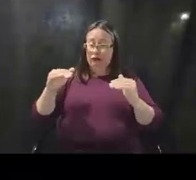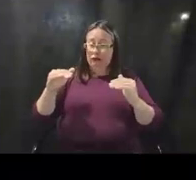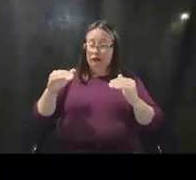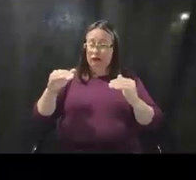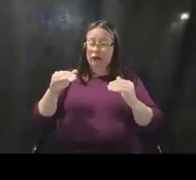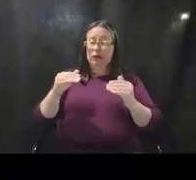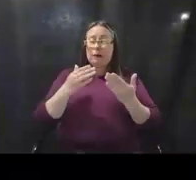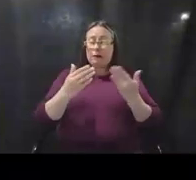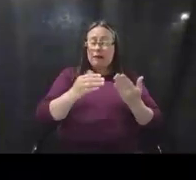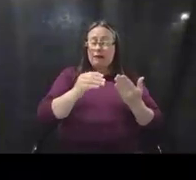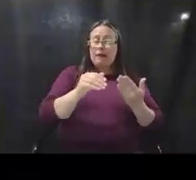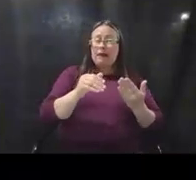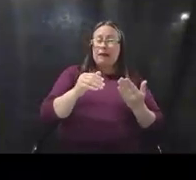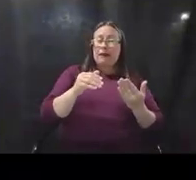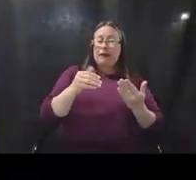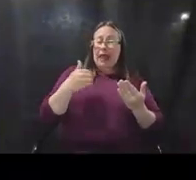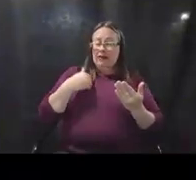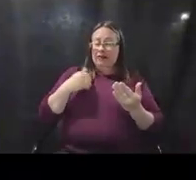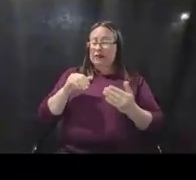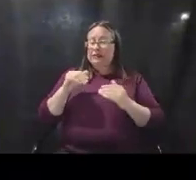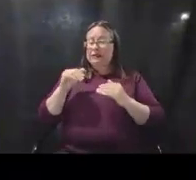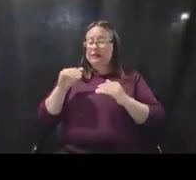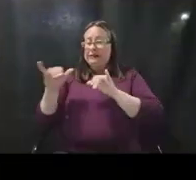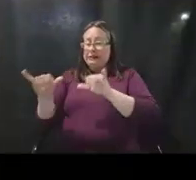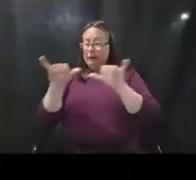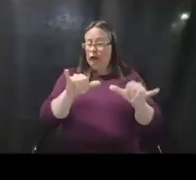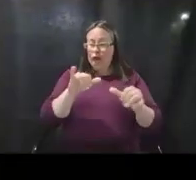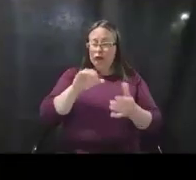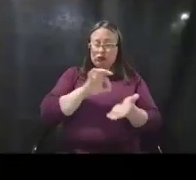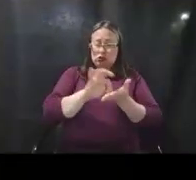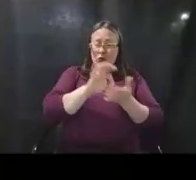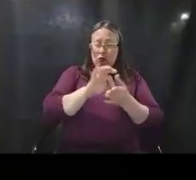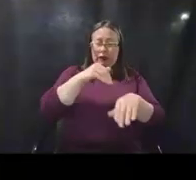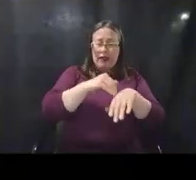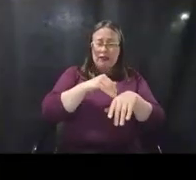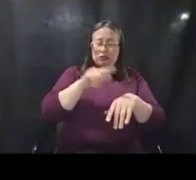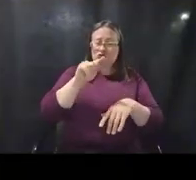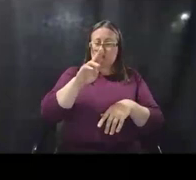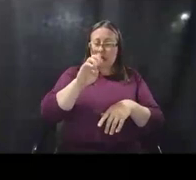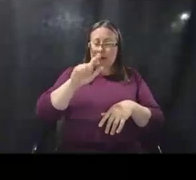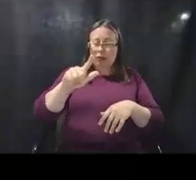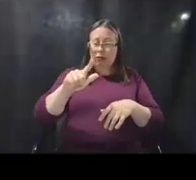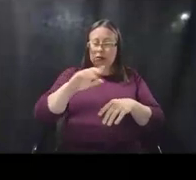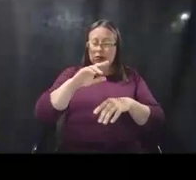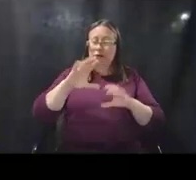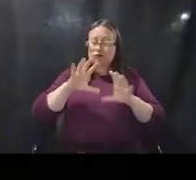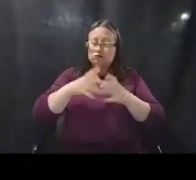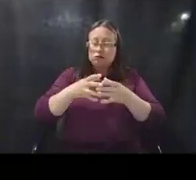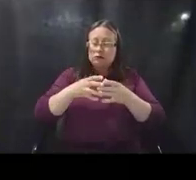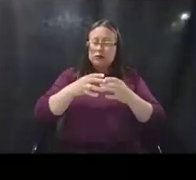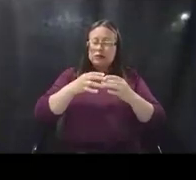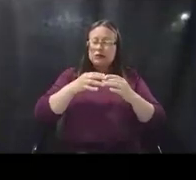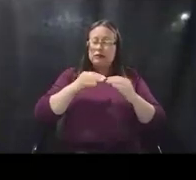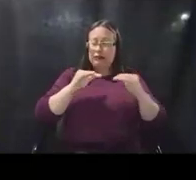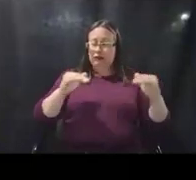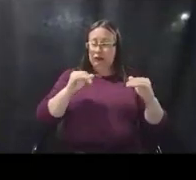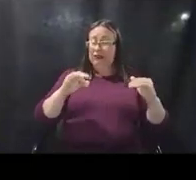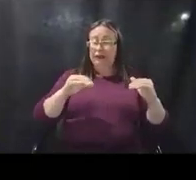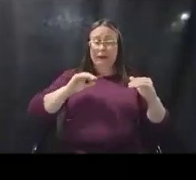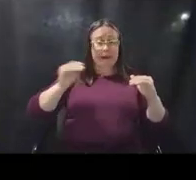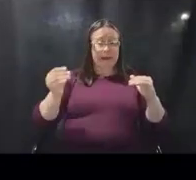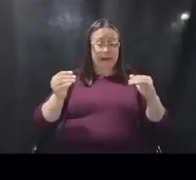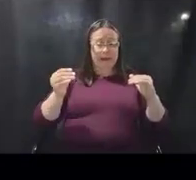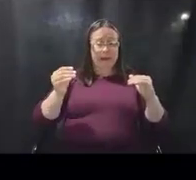similar score at the tribal nation level. If there isn't available information, it is